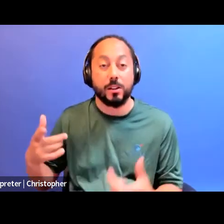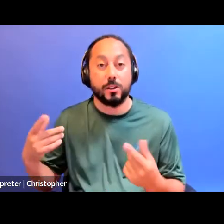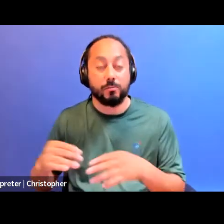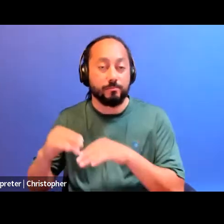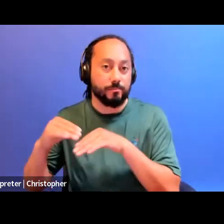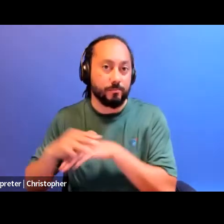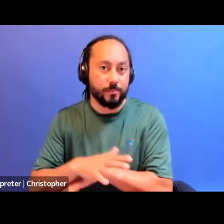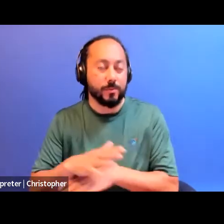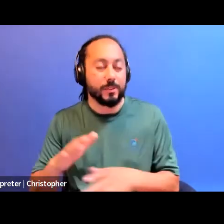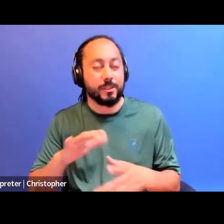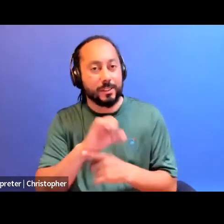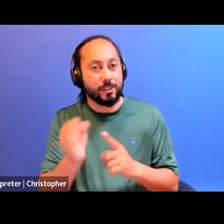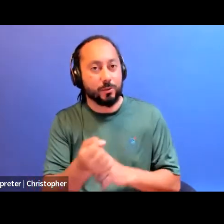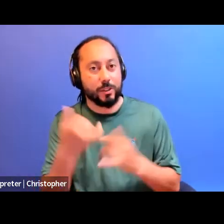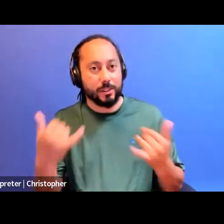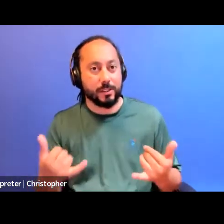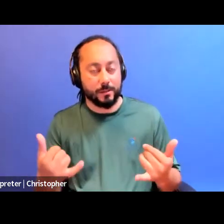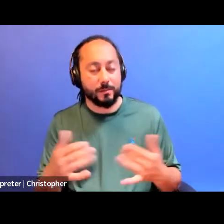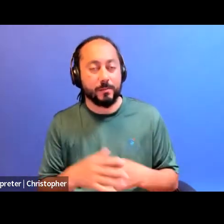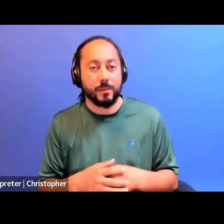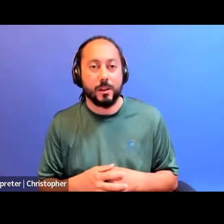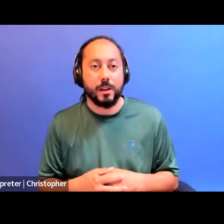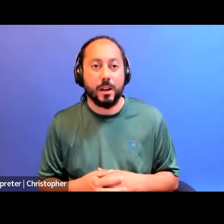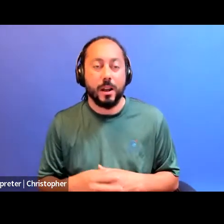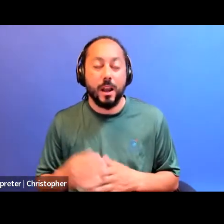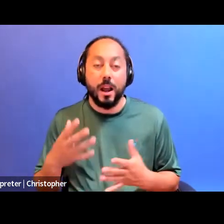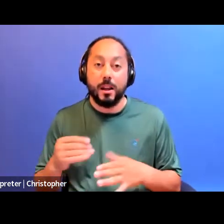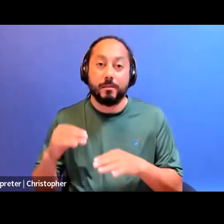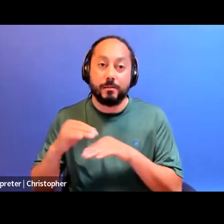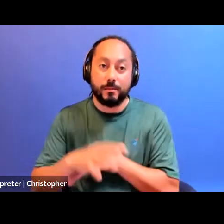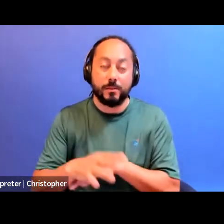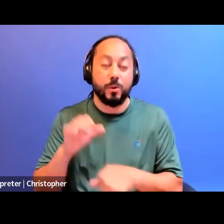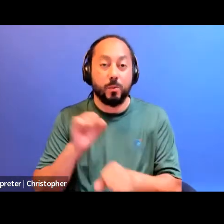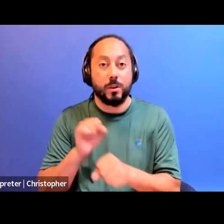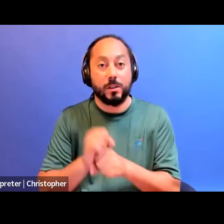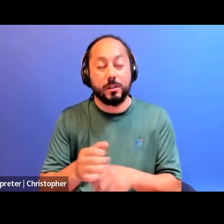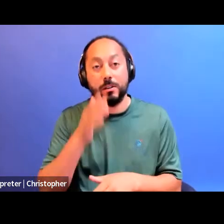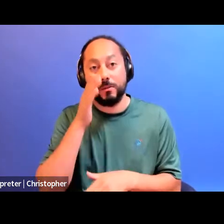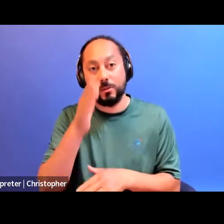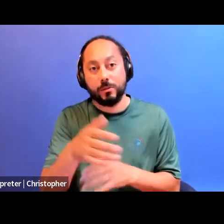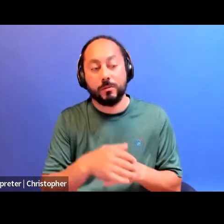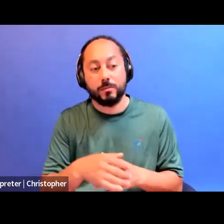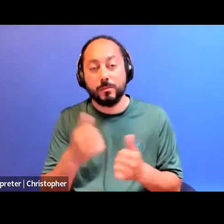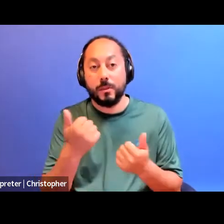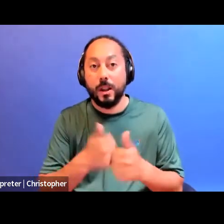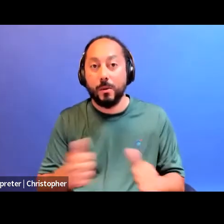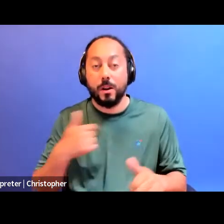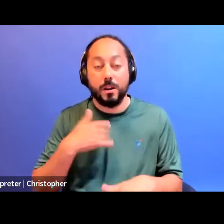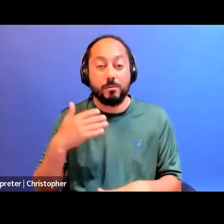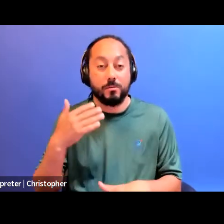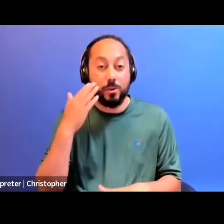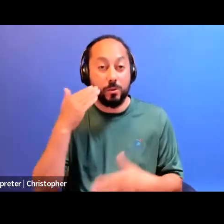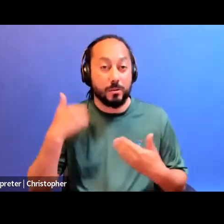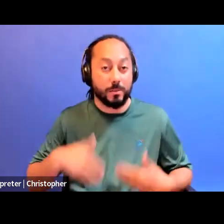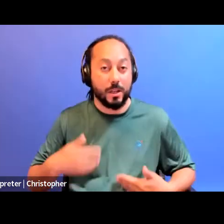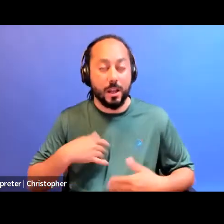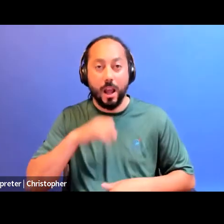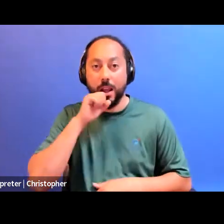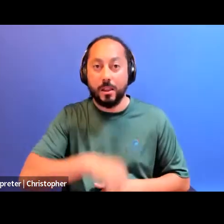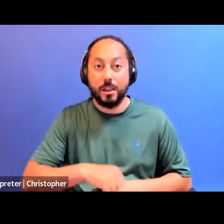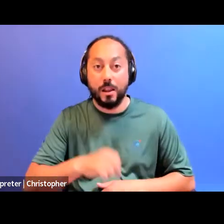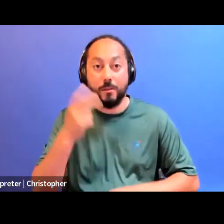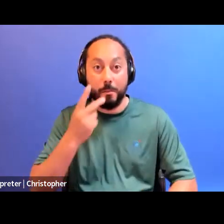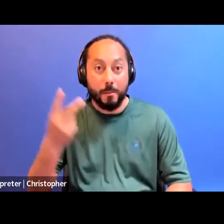we're facing today, that stand to inform the work that lies ahead. Anyone who knows me knows that I love to look backward to help look forward.